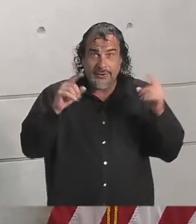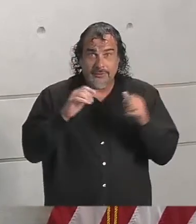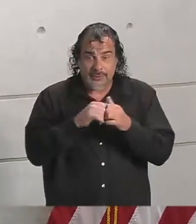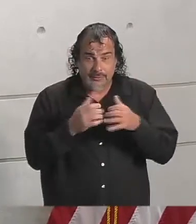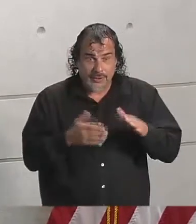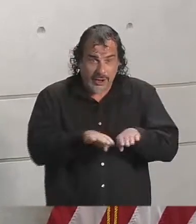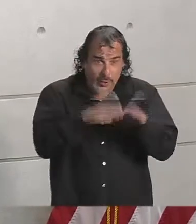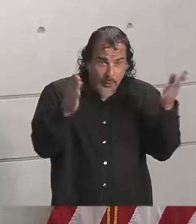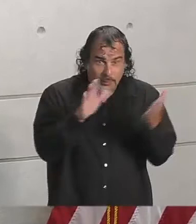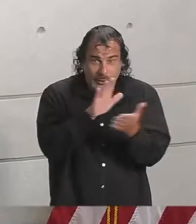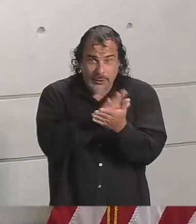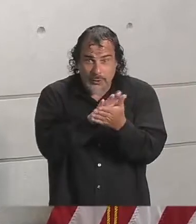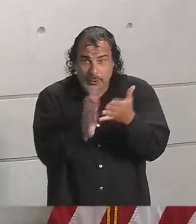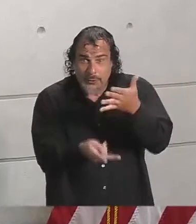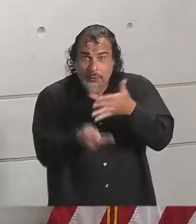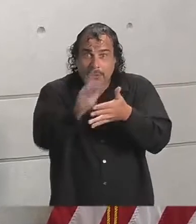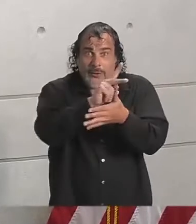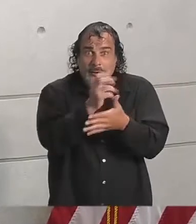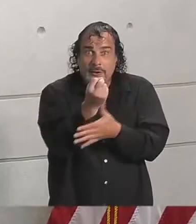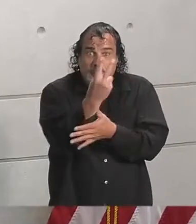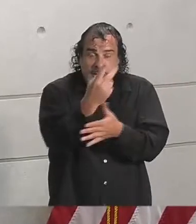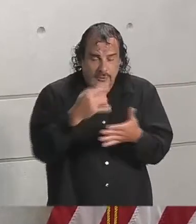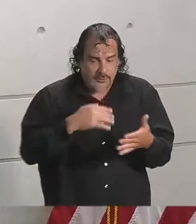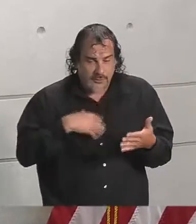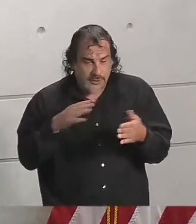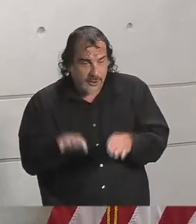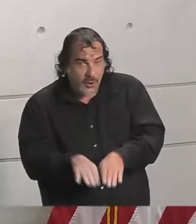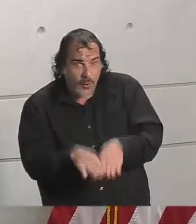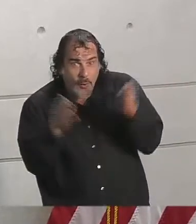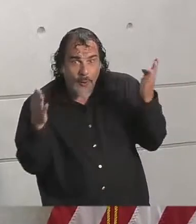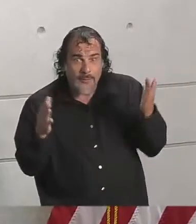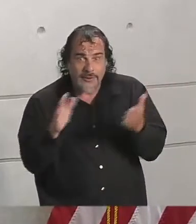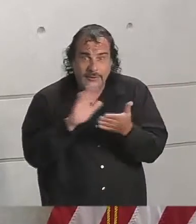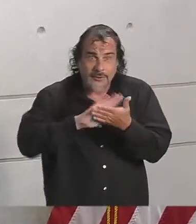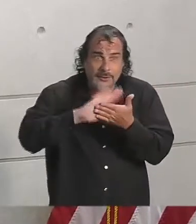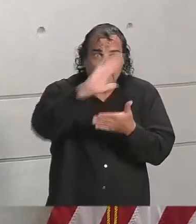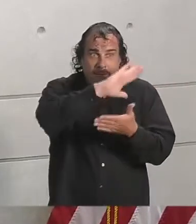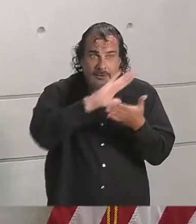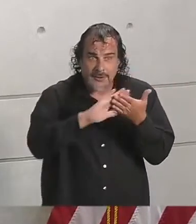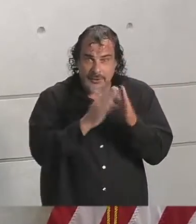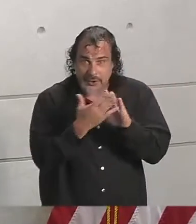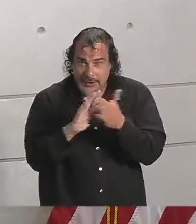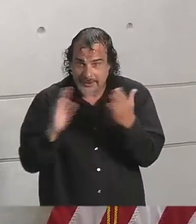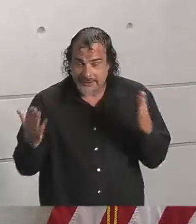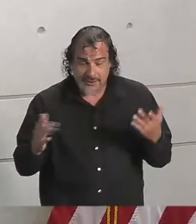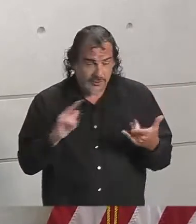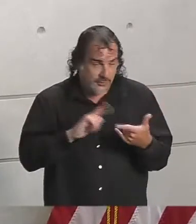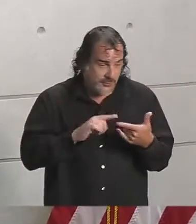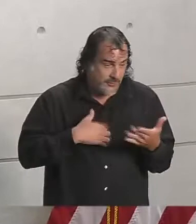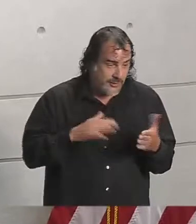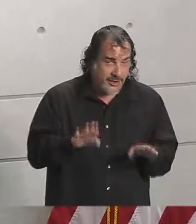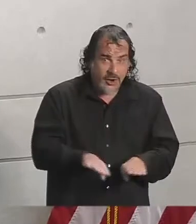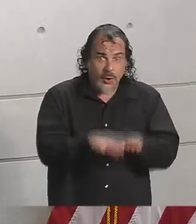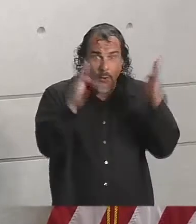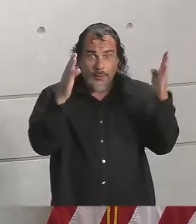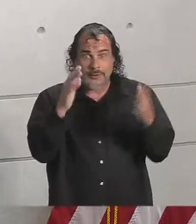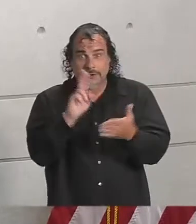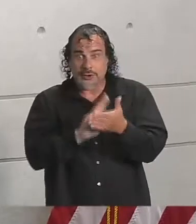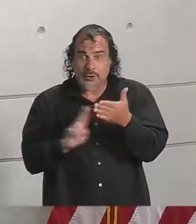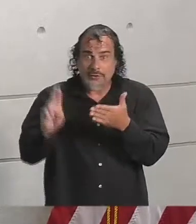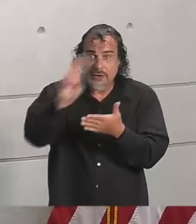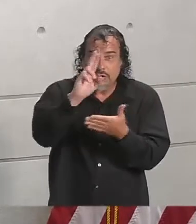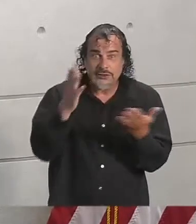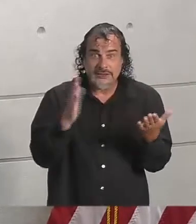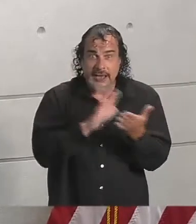-12 public schools, at a time when we reopened our community colleges, at a time when we reopened our institutions of higher